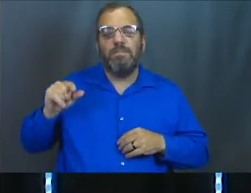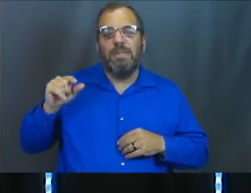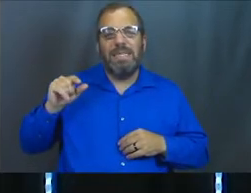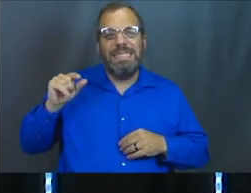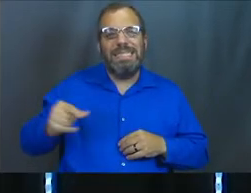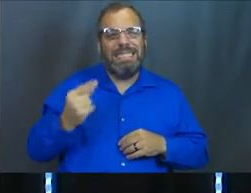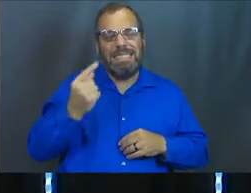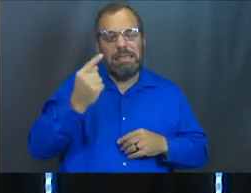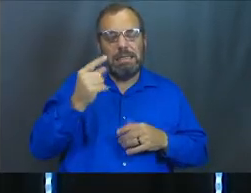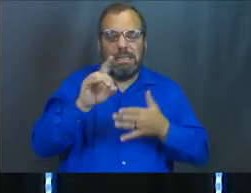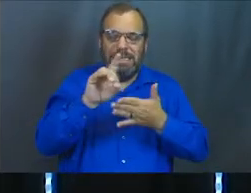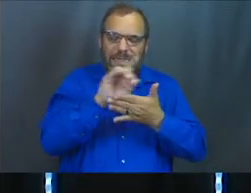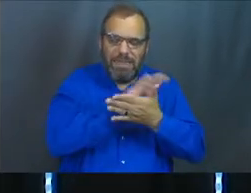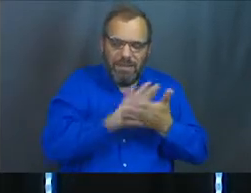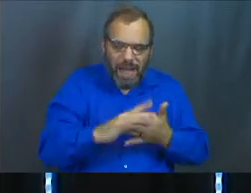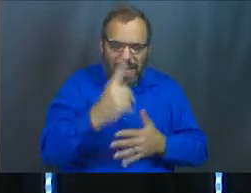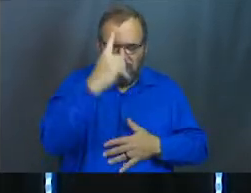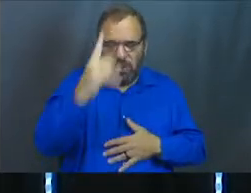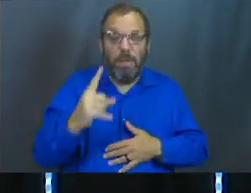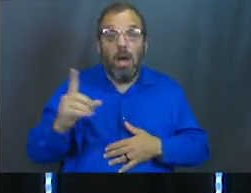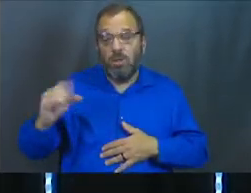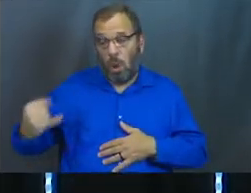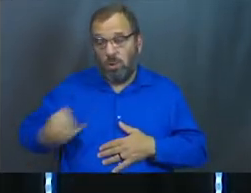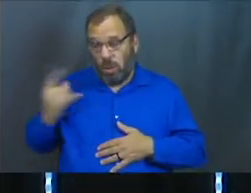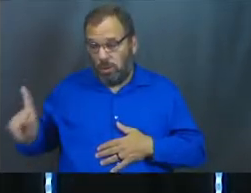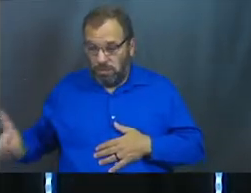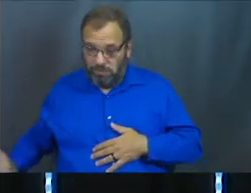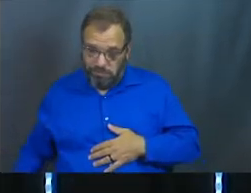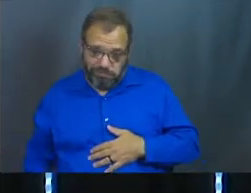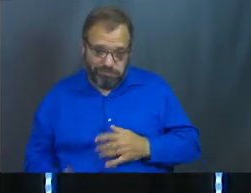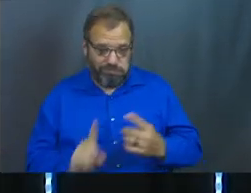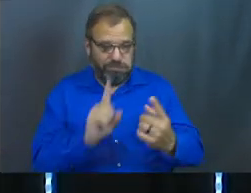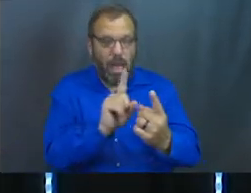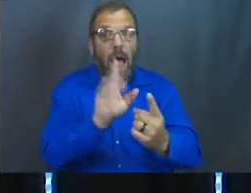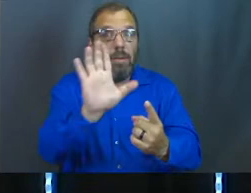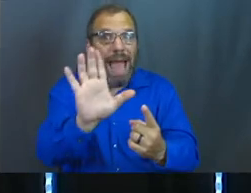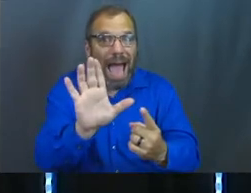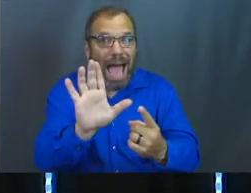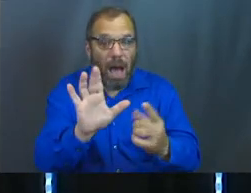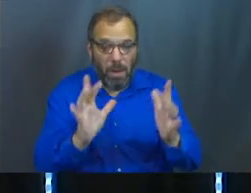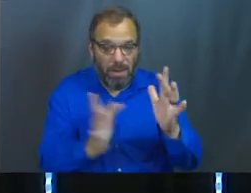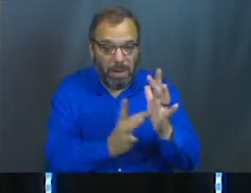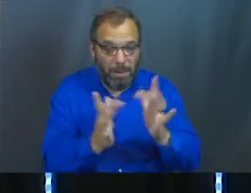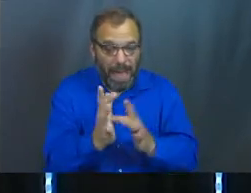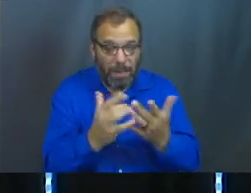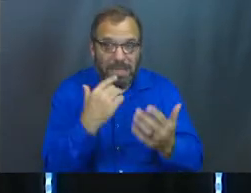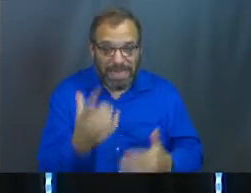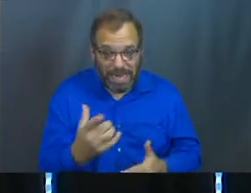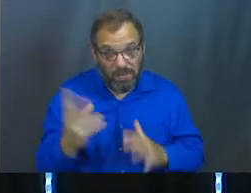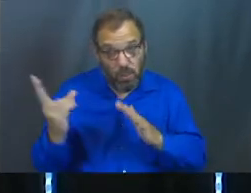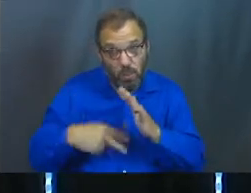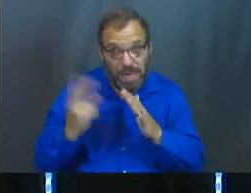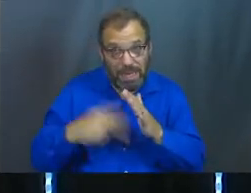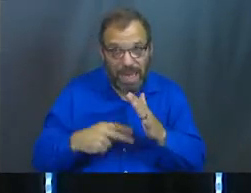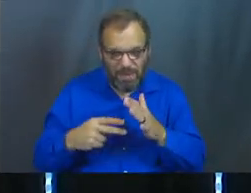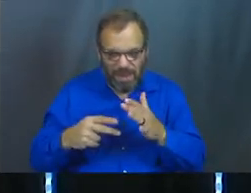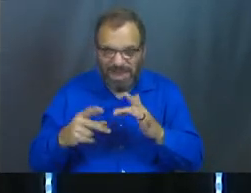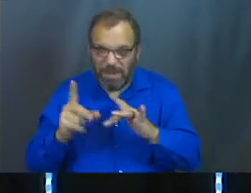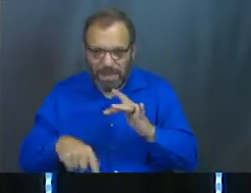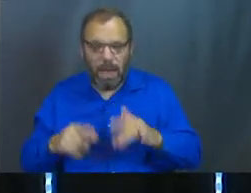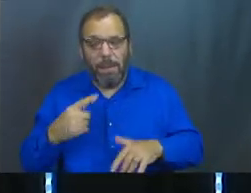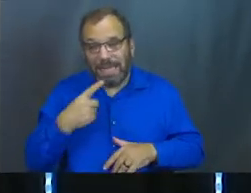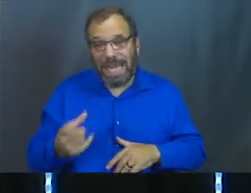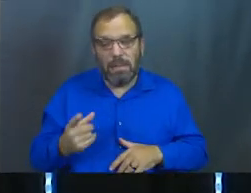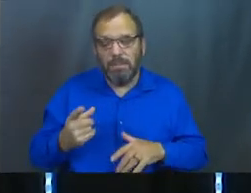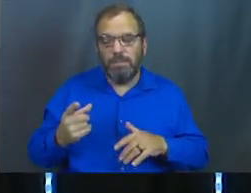dream here, and so he brings Joseph in, and before he brings him in, the scripture actually says, if you're reading it there, I'm skipping this part,